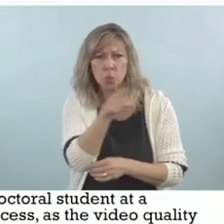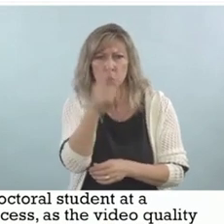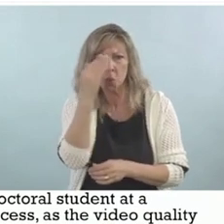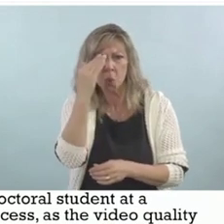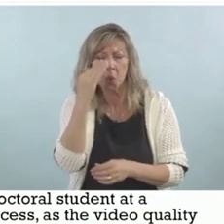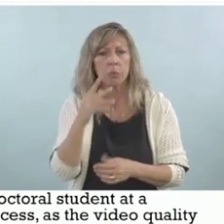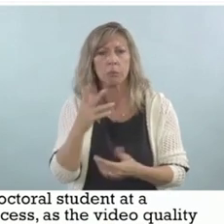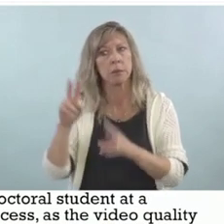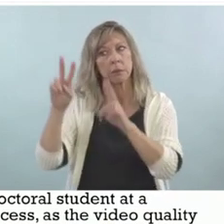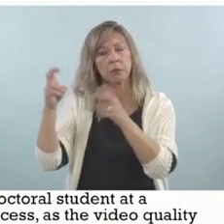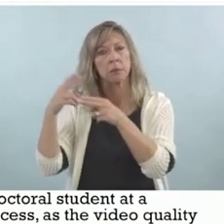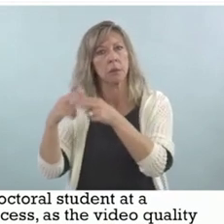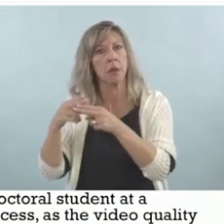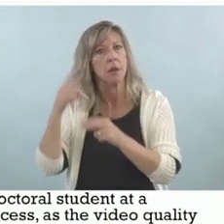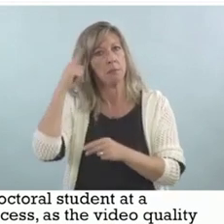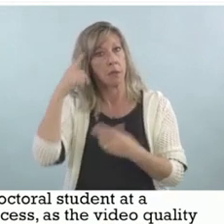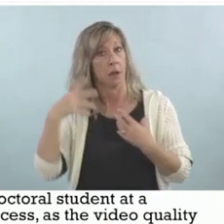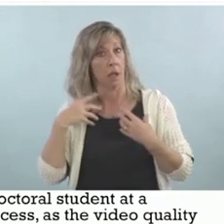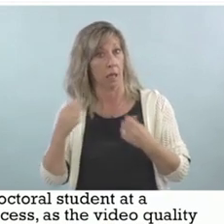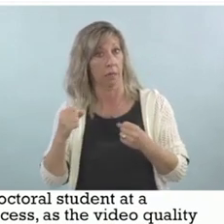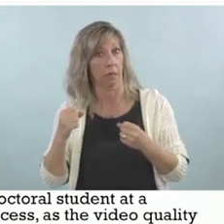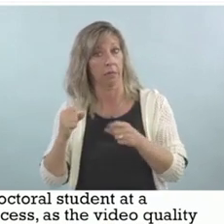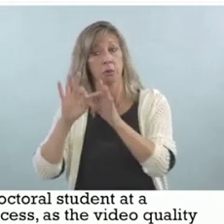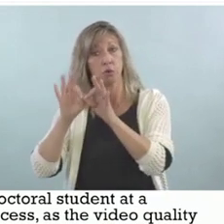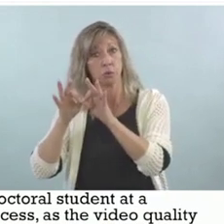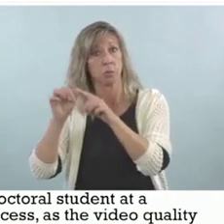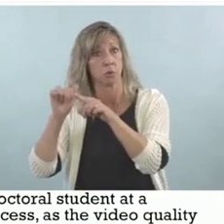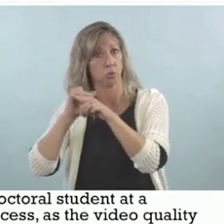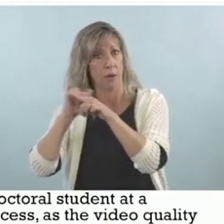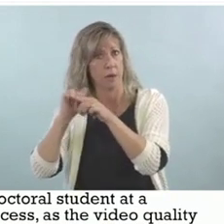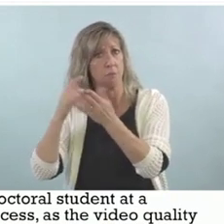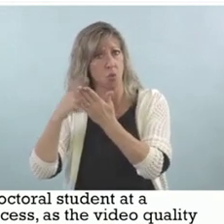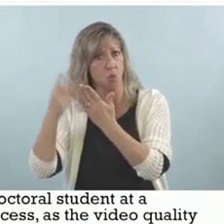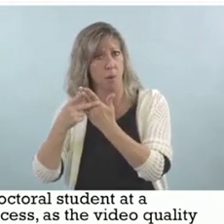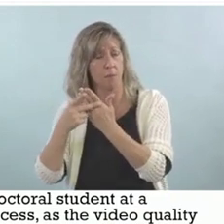interpreter training program in Alabama.